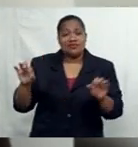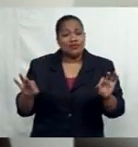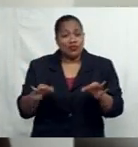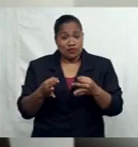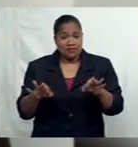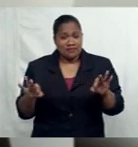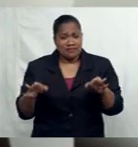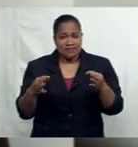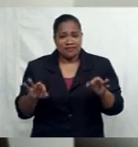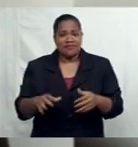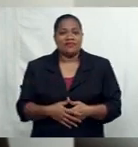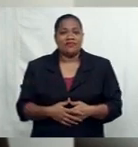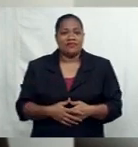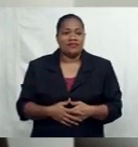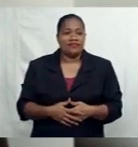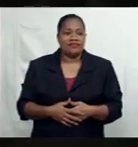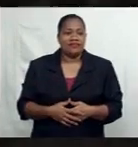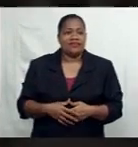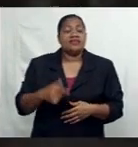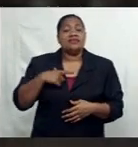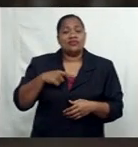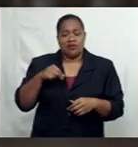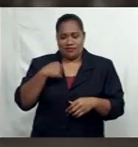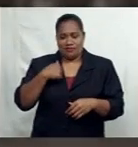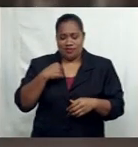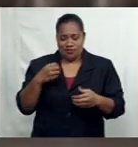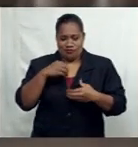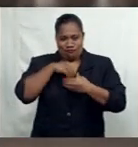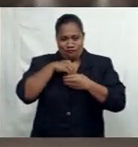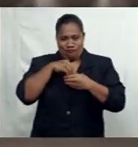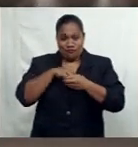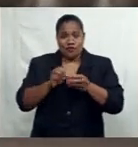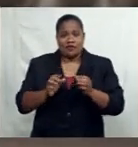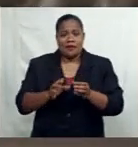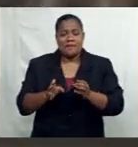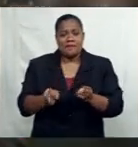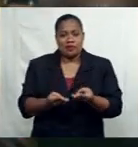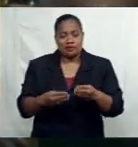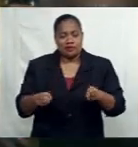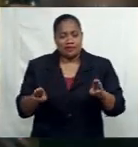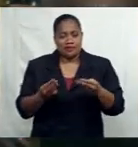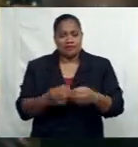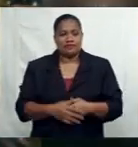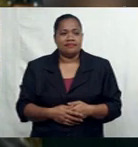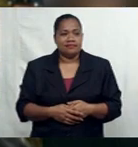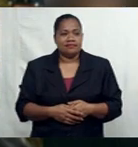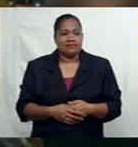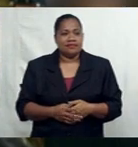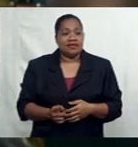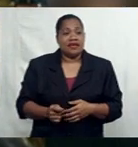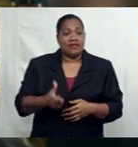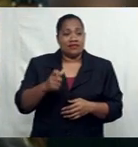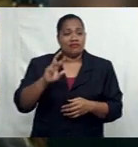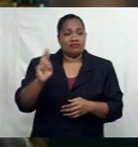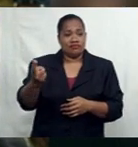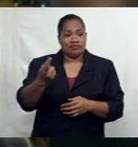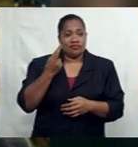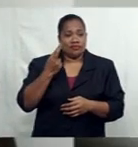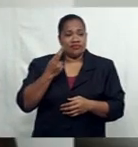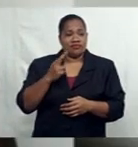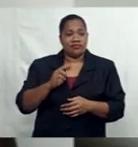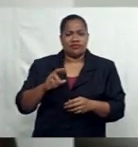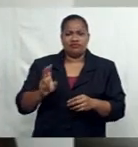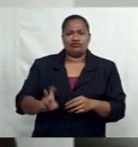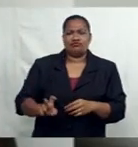That's why I believe I found my love for music. Nalawa's life was dealt a heavy blow after returning from a trip overseas with his family.